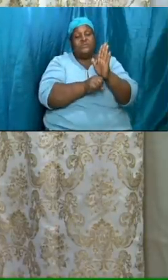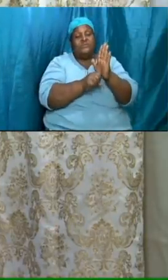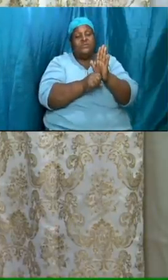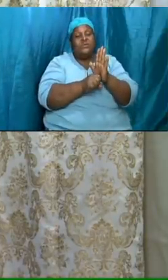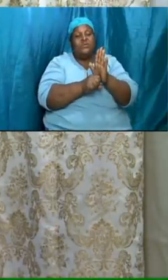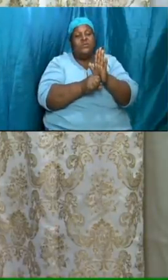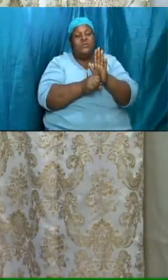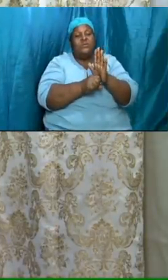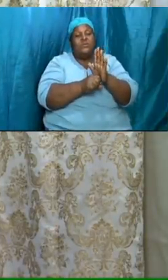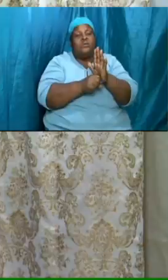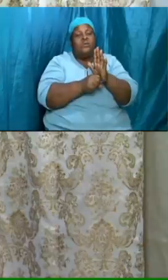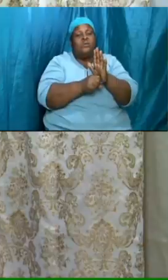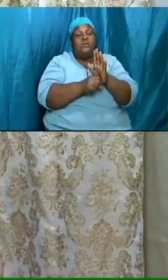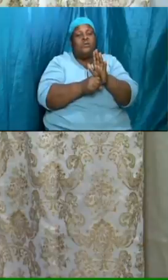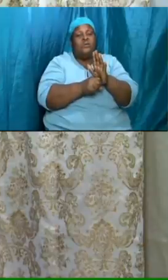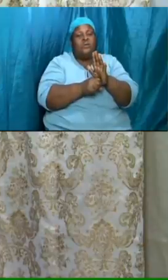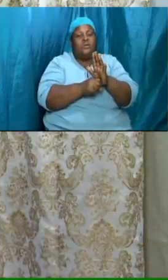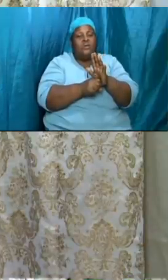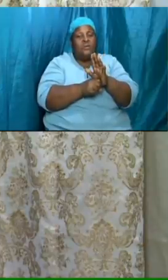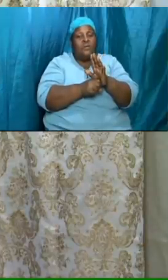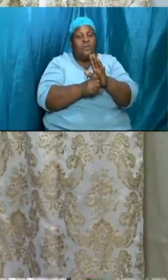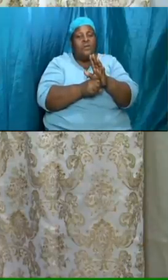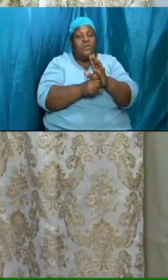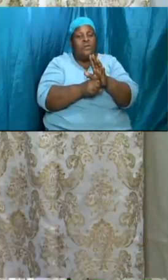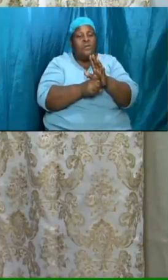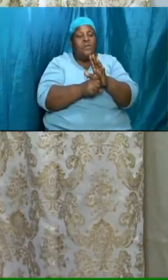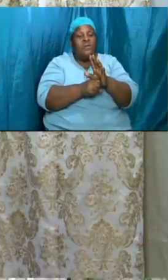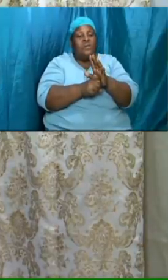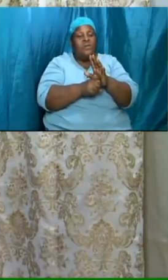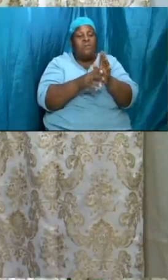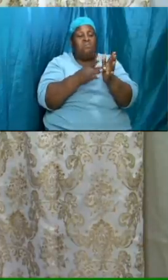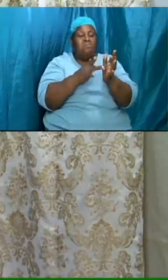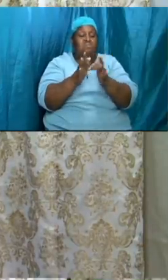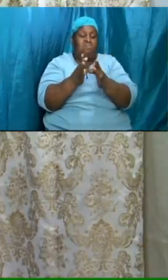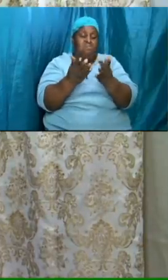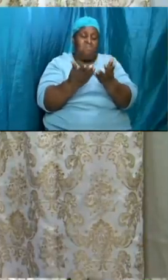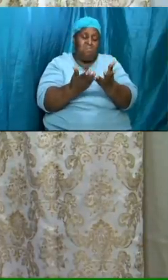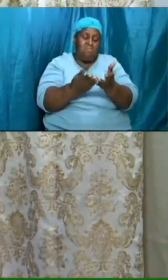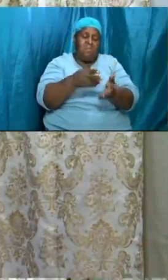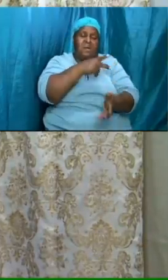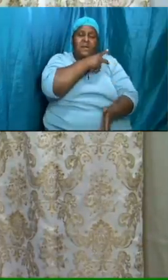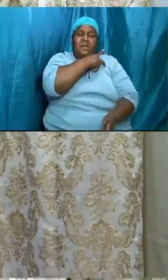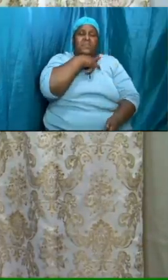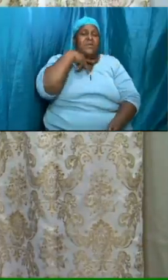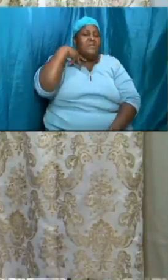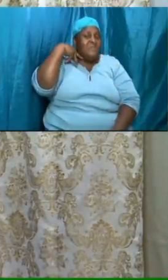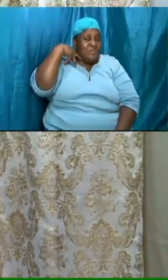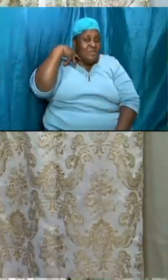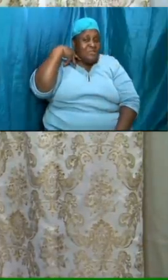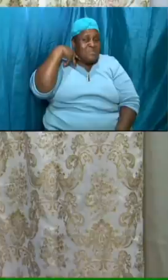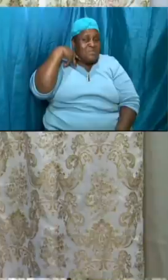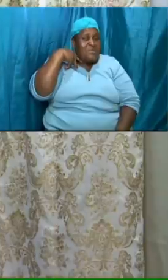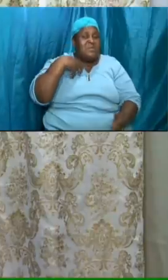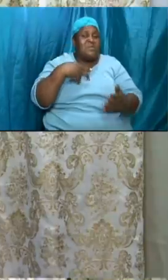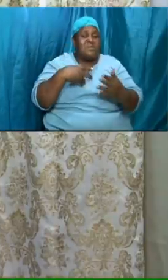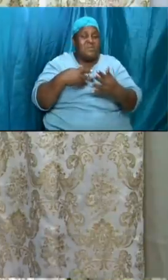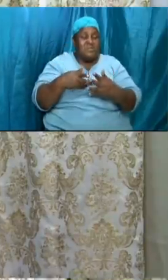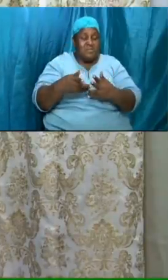from and i get that you surely it's the book of proverbs but there is an indication